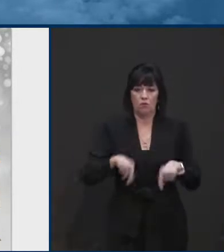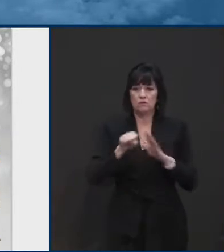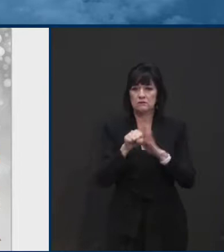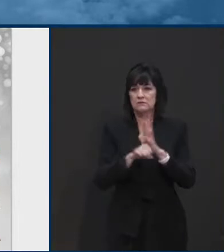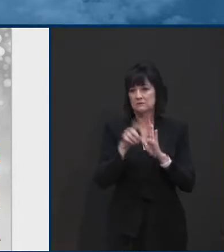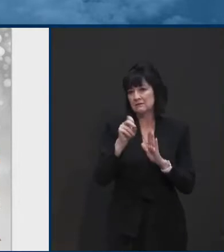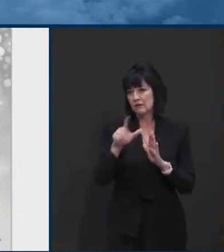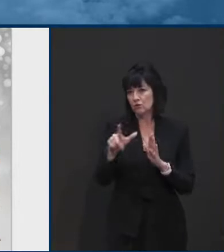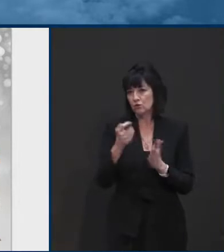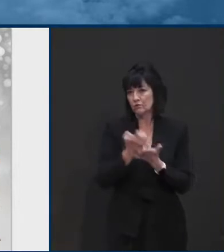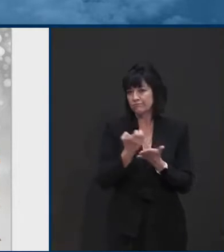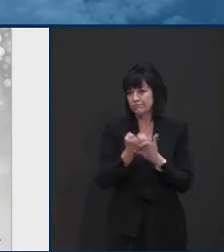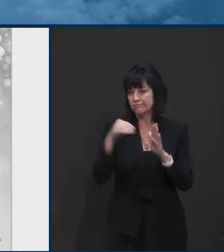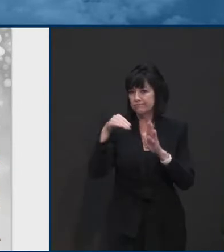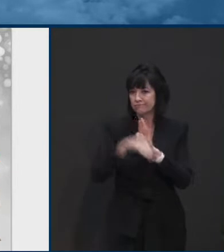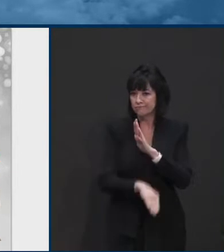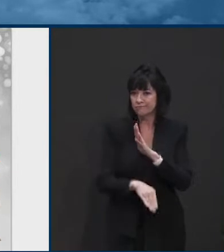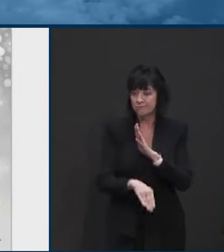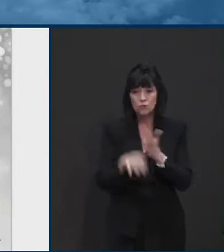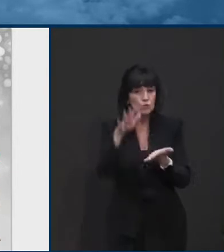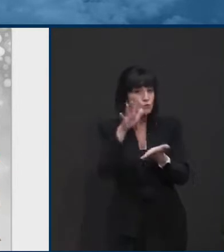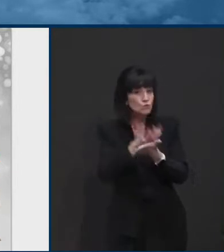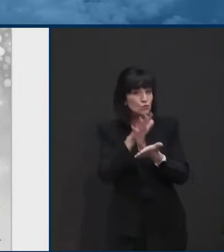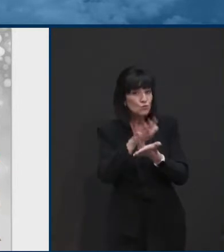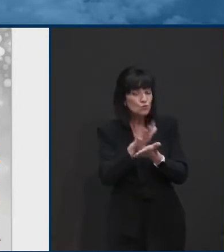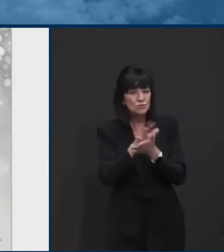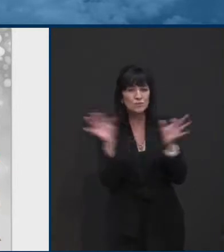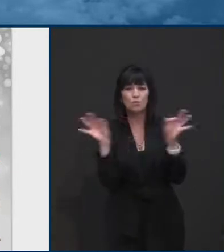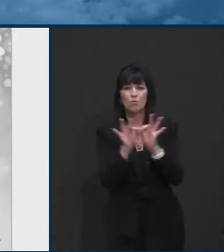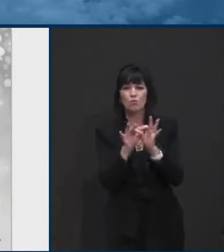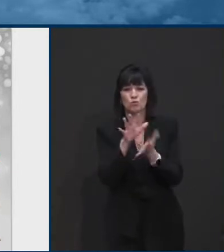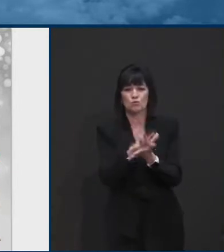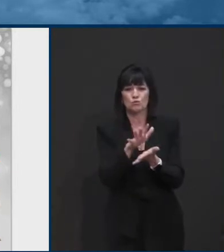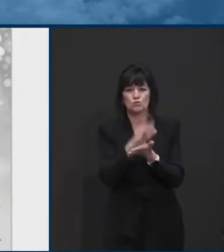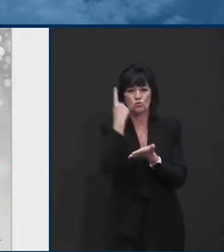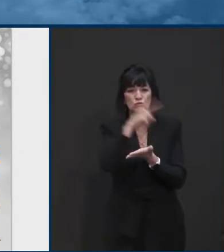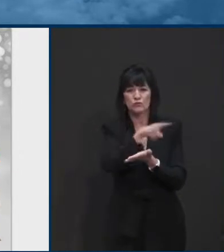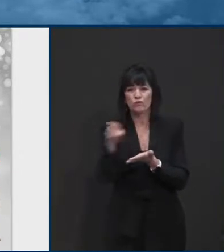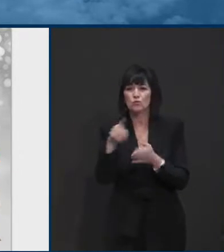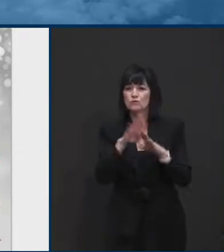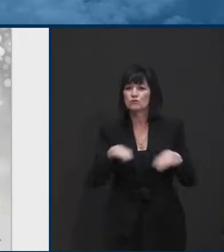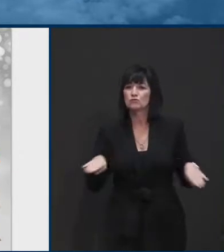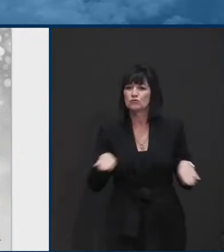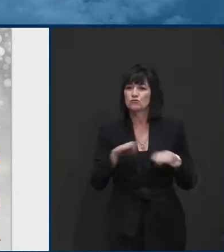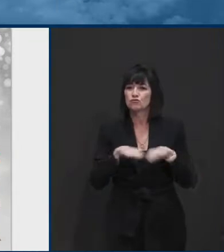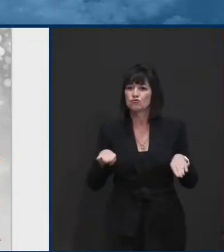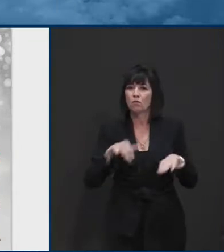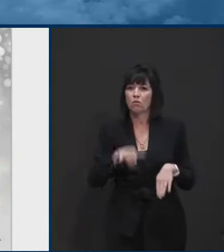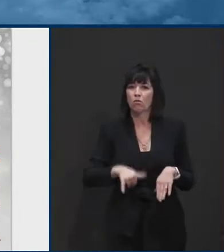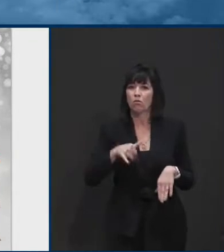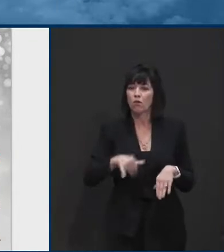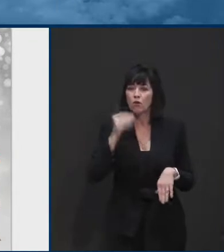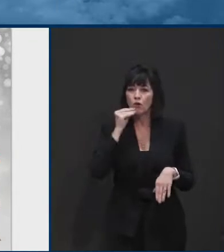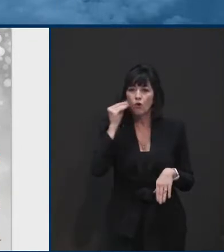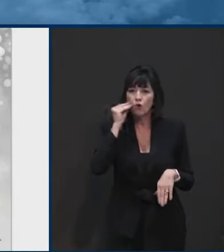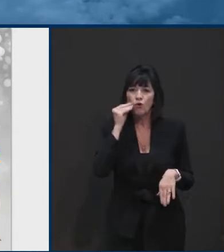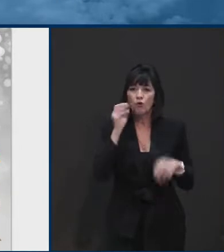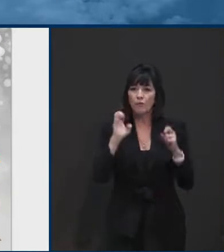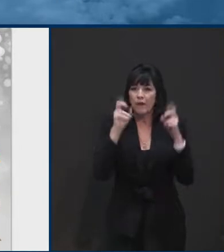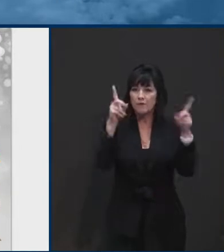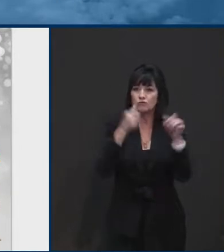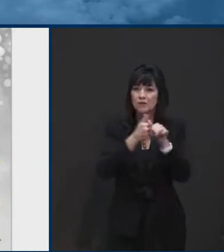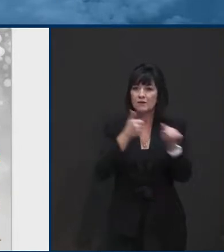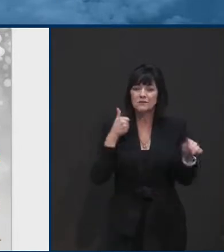day to do that. We all want the same things there and we just need to do what it takes to push down this